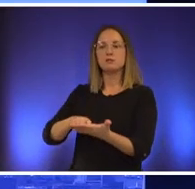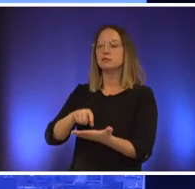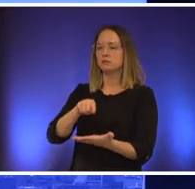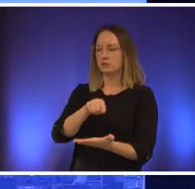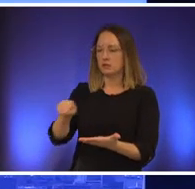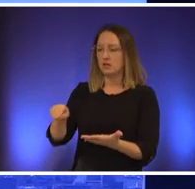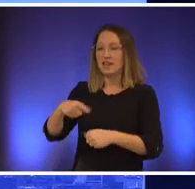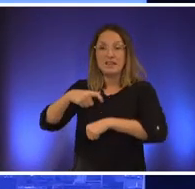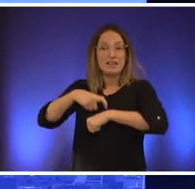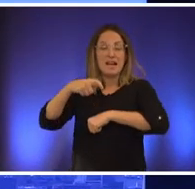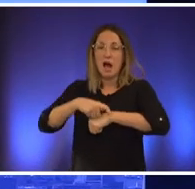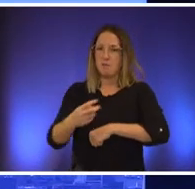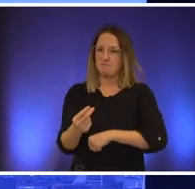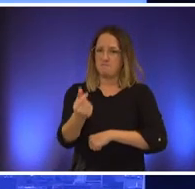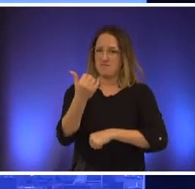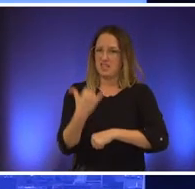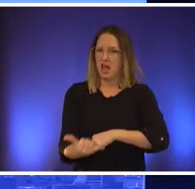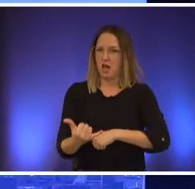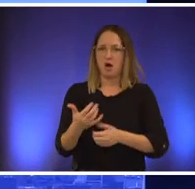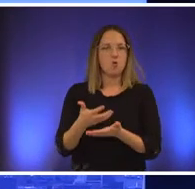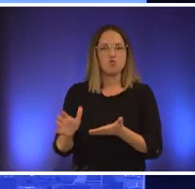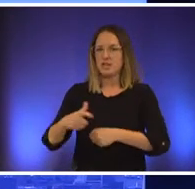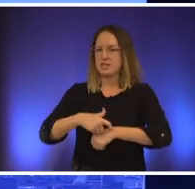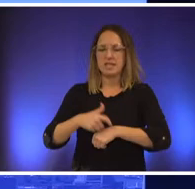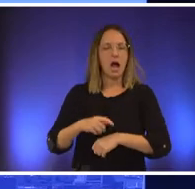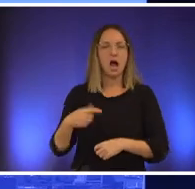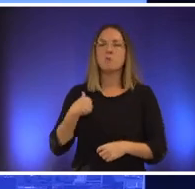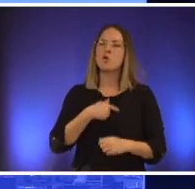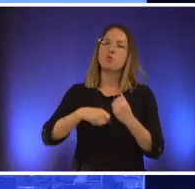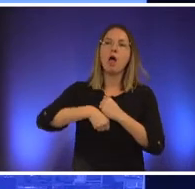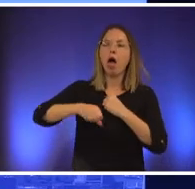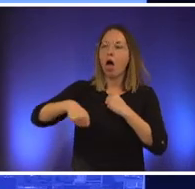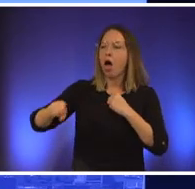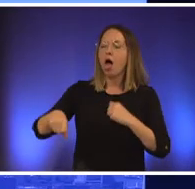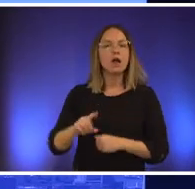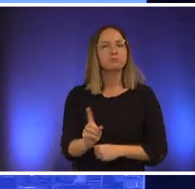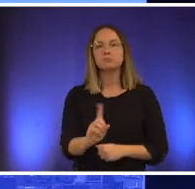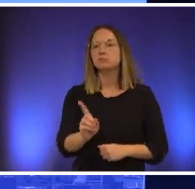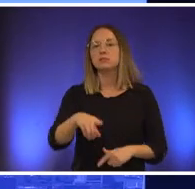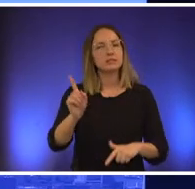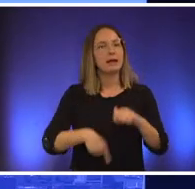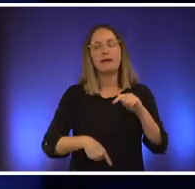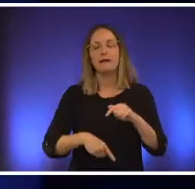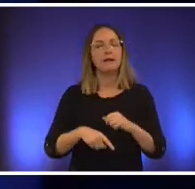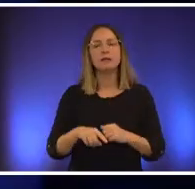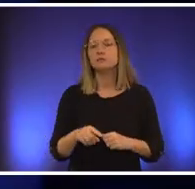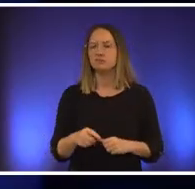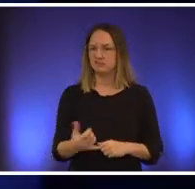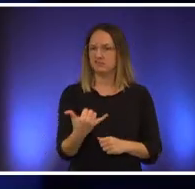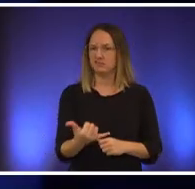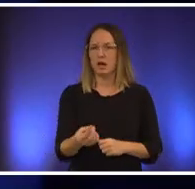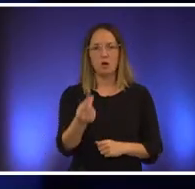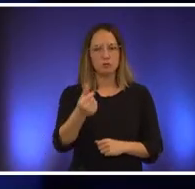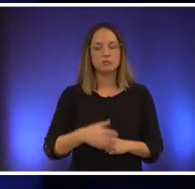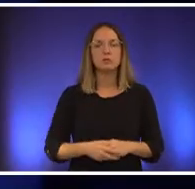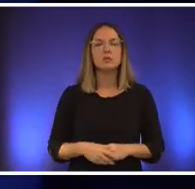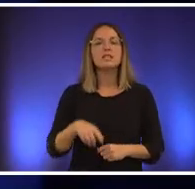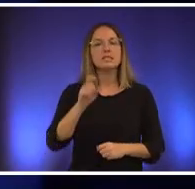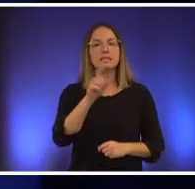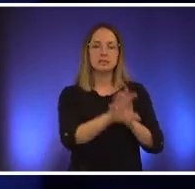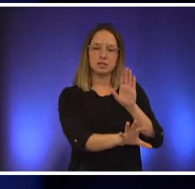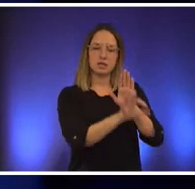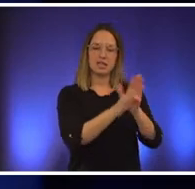to waste we can't keep screwing around with some of this we need someone in office